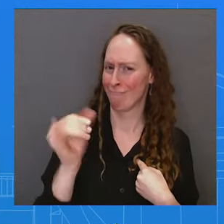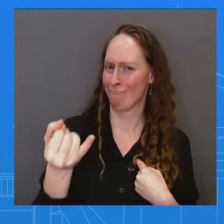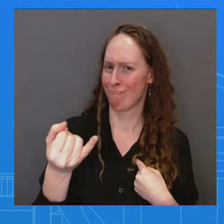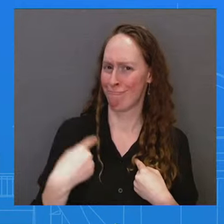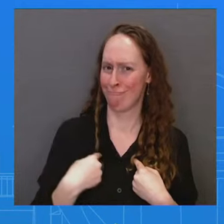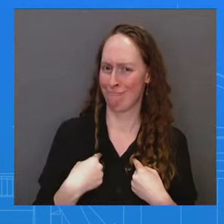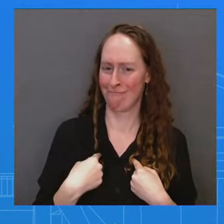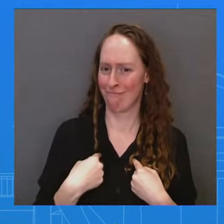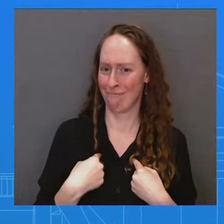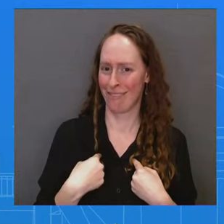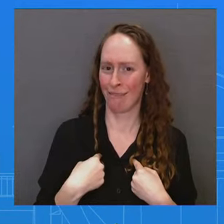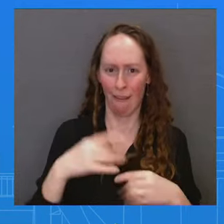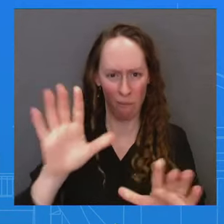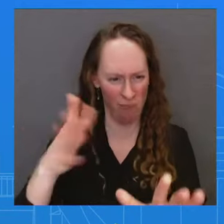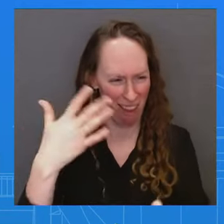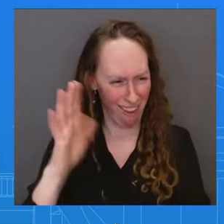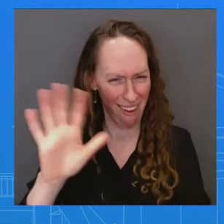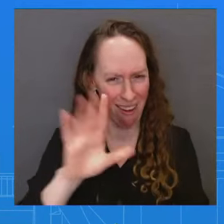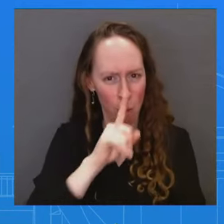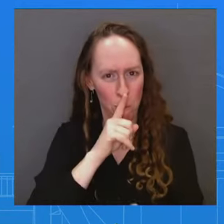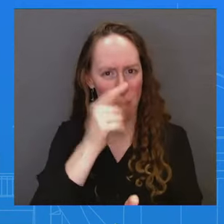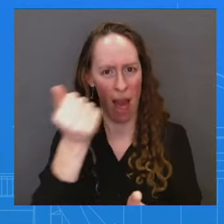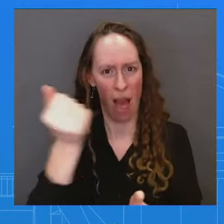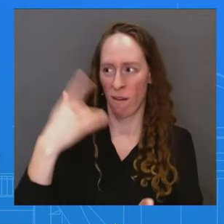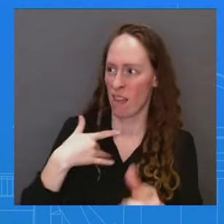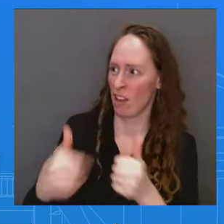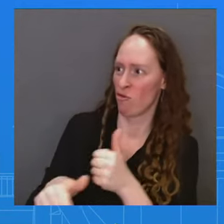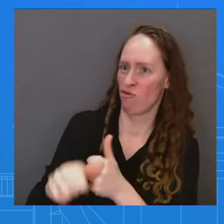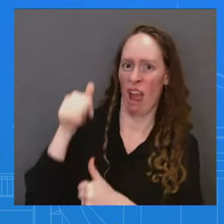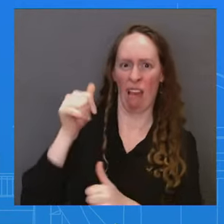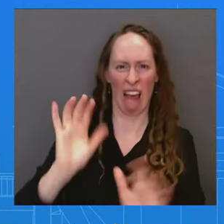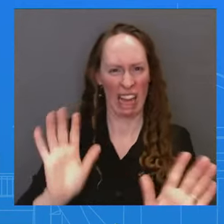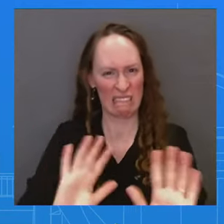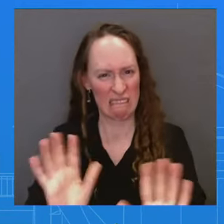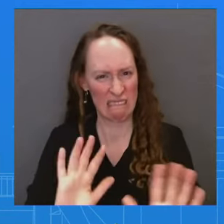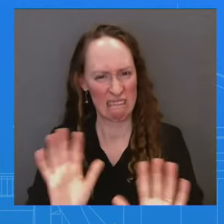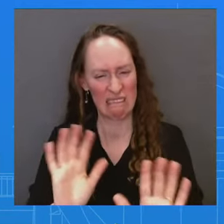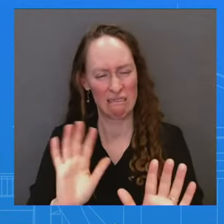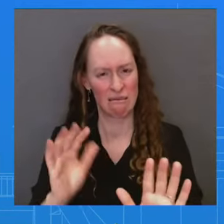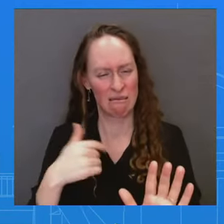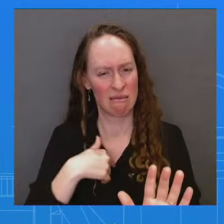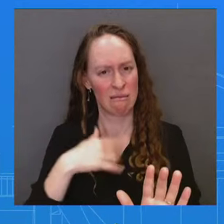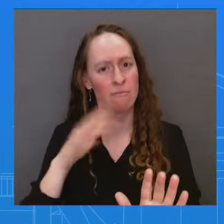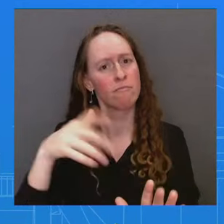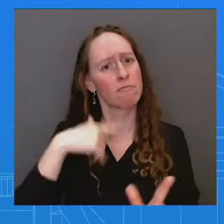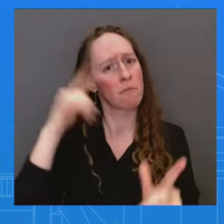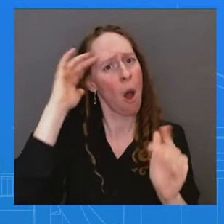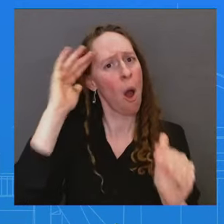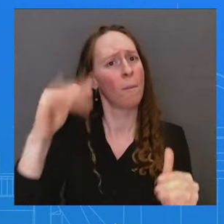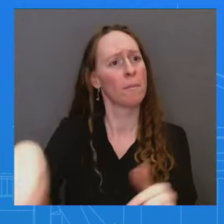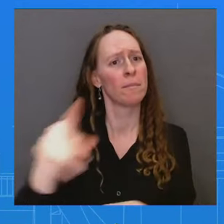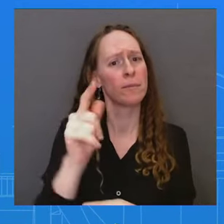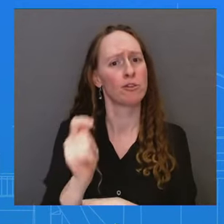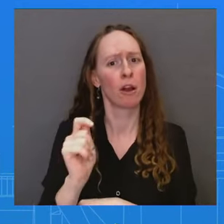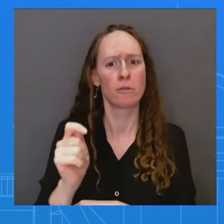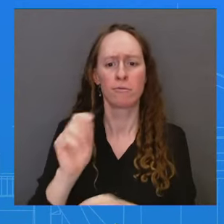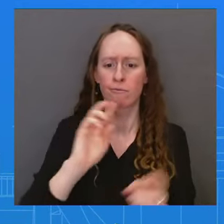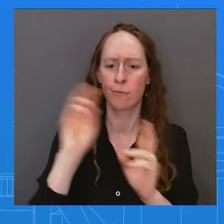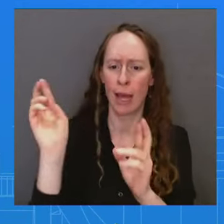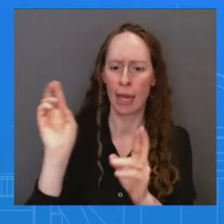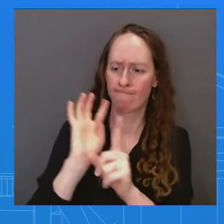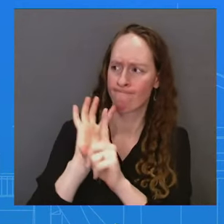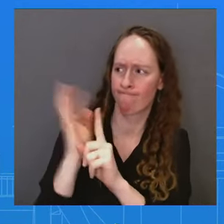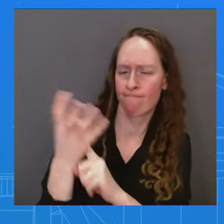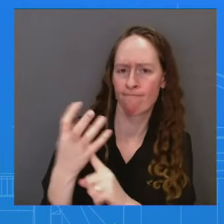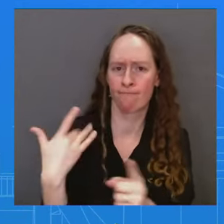they can do their jobs, particularly in jurisprudence, in a safe and effective way. But I'm afraid I'm — you're out of my swim lane on that one. I'm sorry. Go ahead, MJ. The